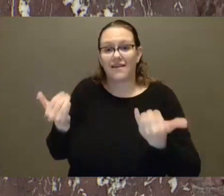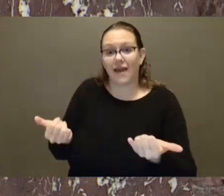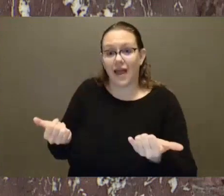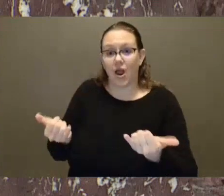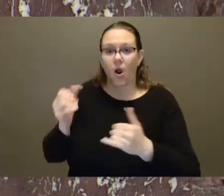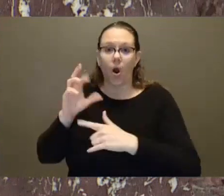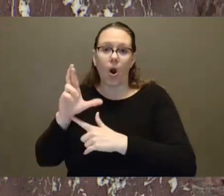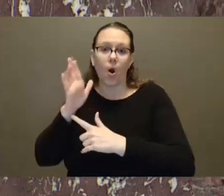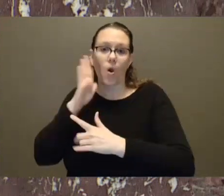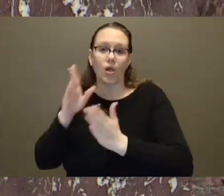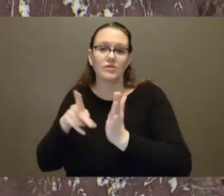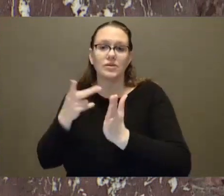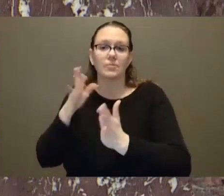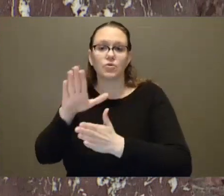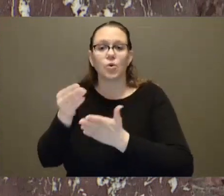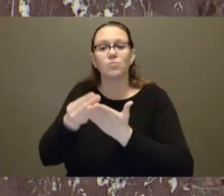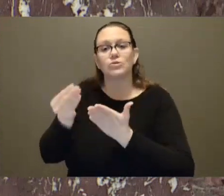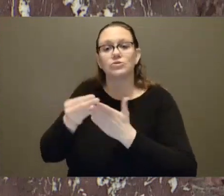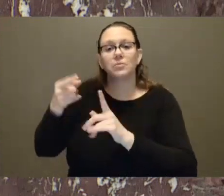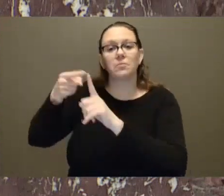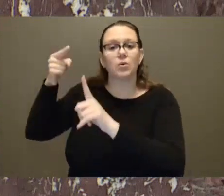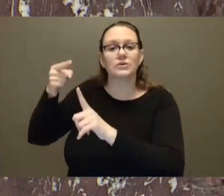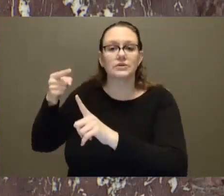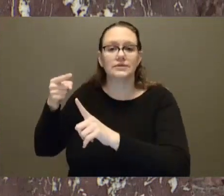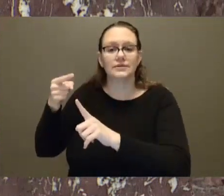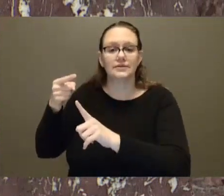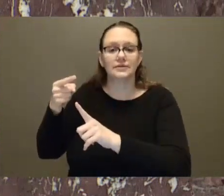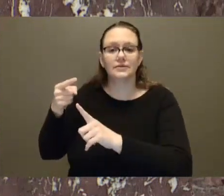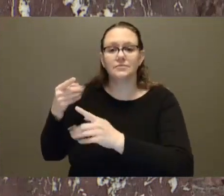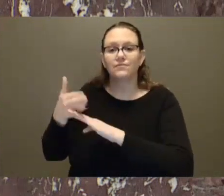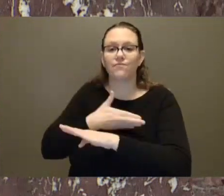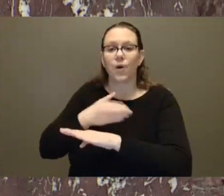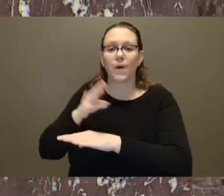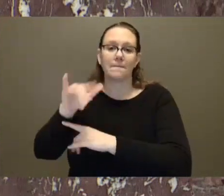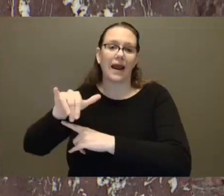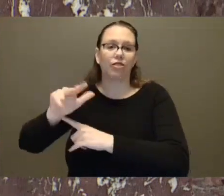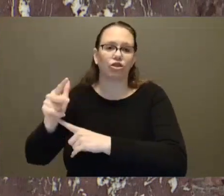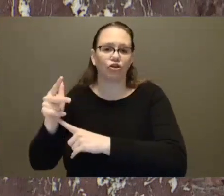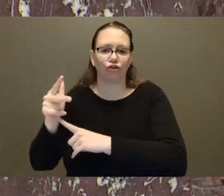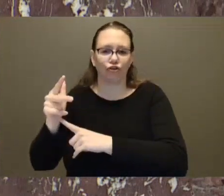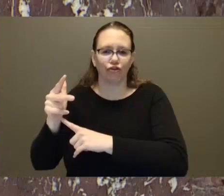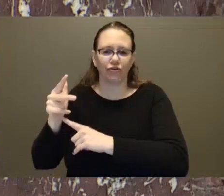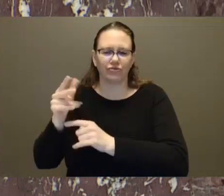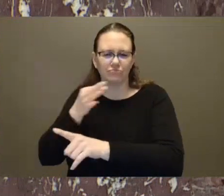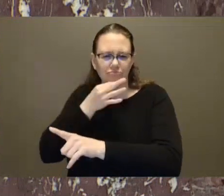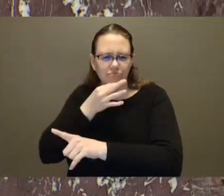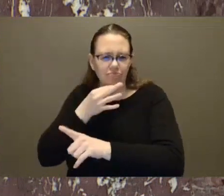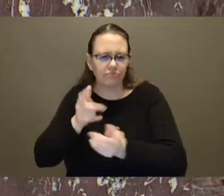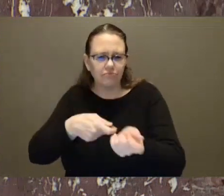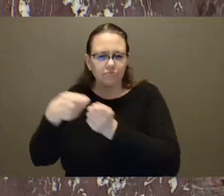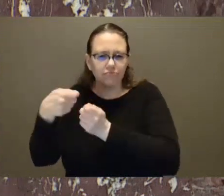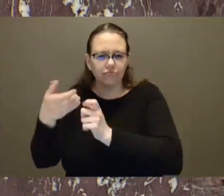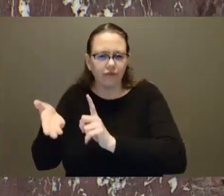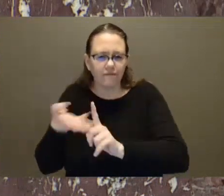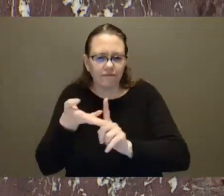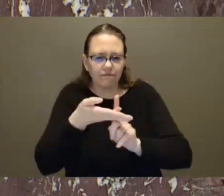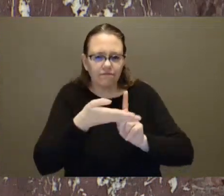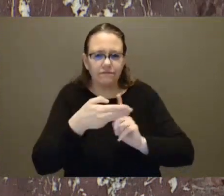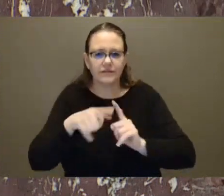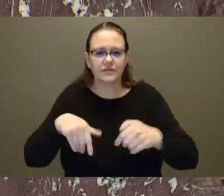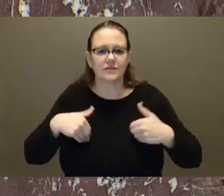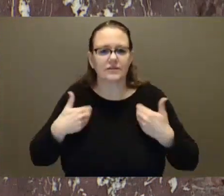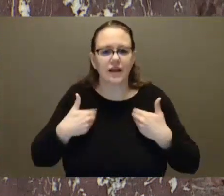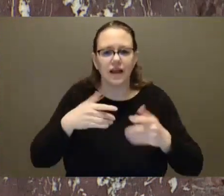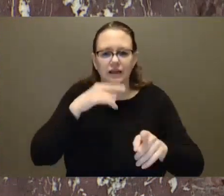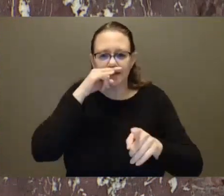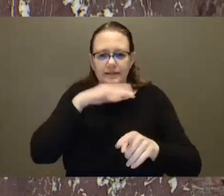program, Mr. Speaker, from Molly gummy bears to LSD Oreo cookies. These drugs are peddled as candy.